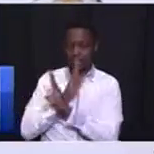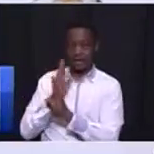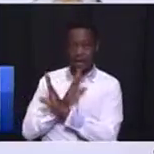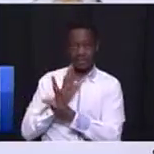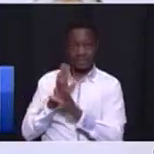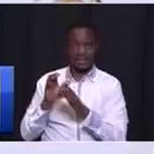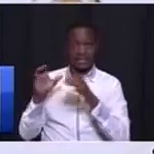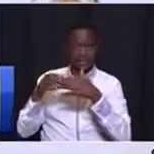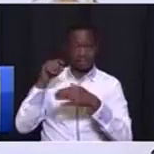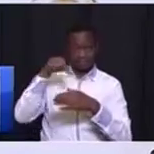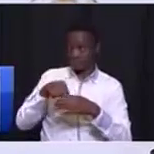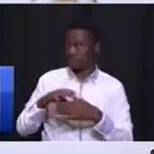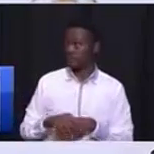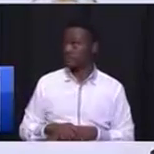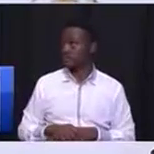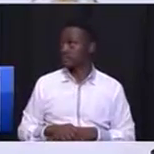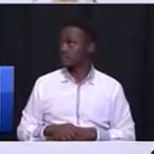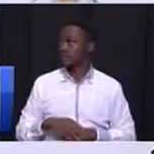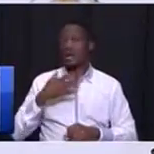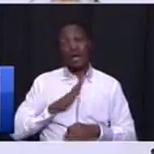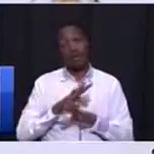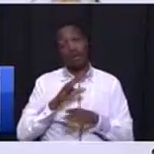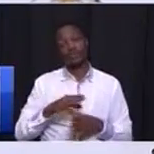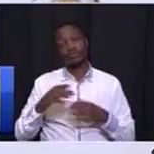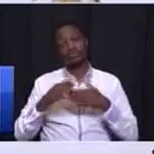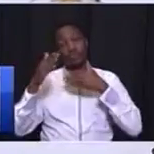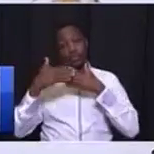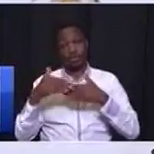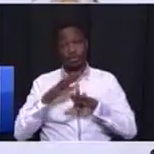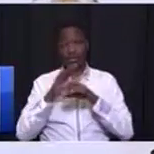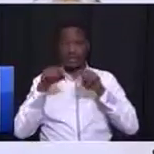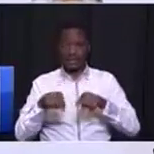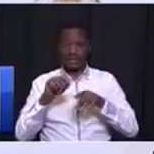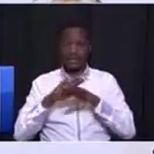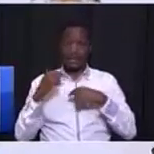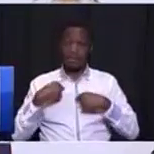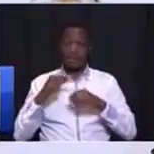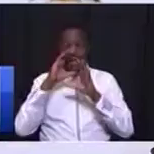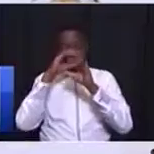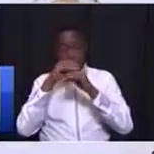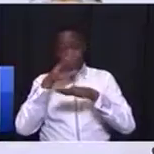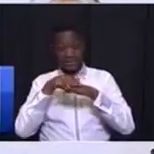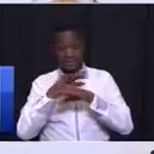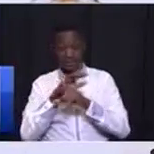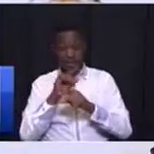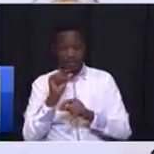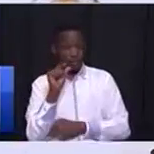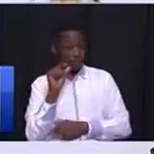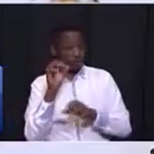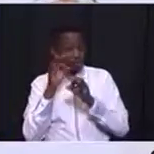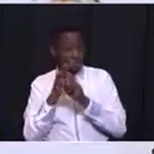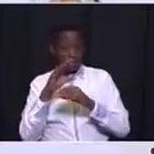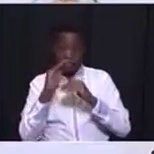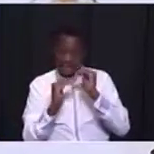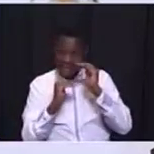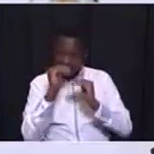Madam Speaker, want to conclude this state of the province address by focusing on no small measure. That is